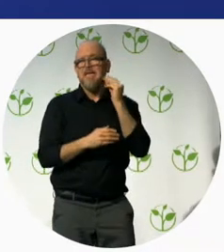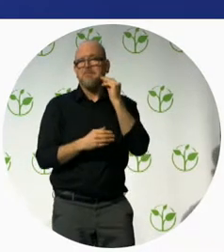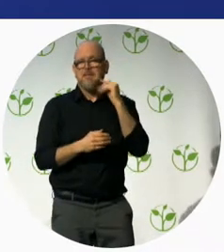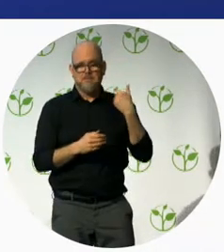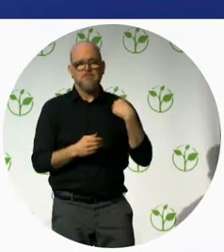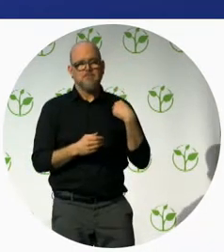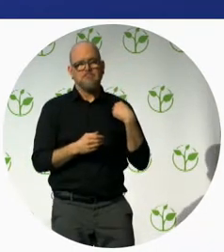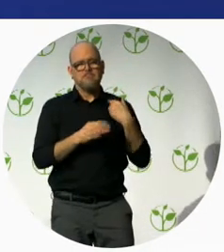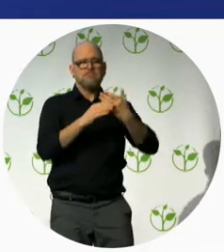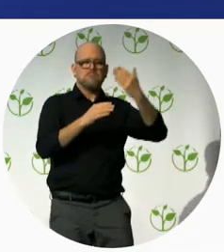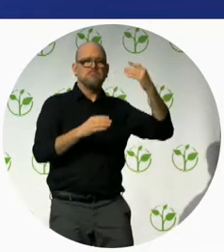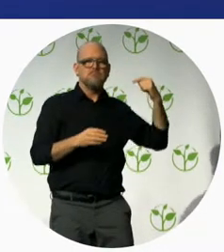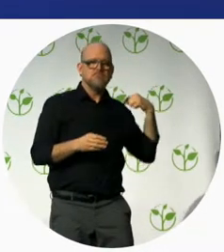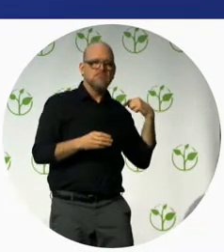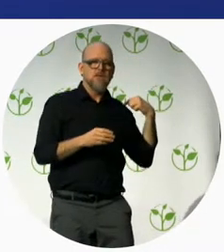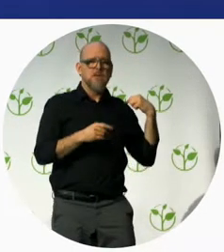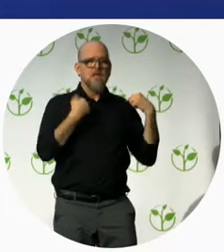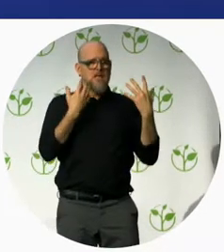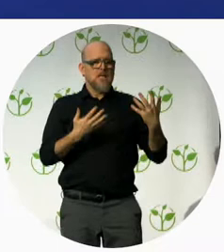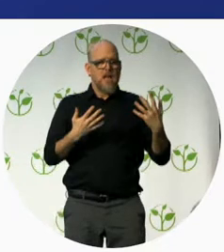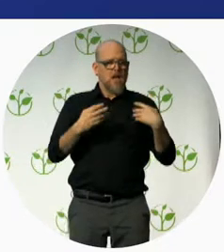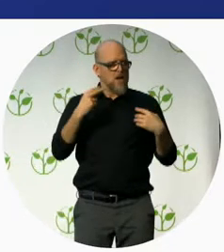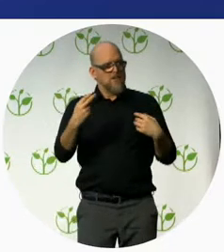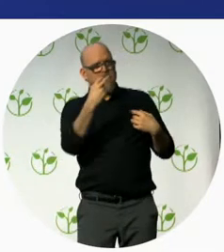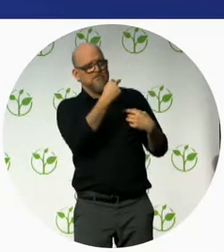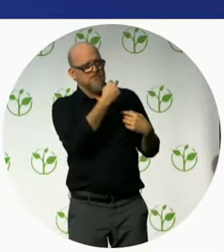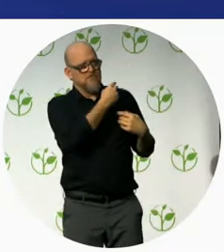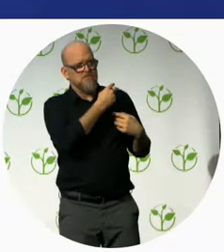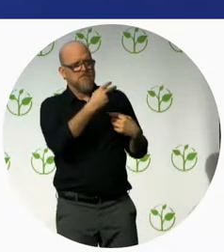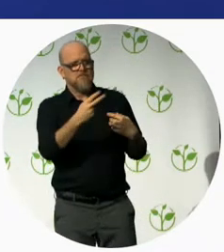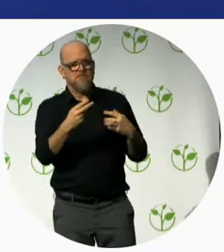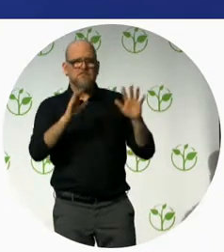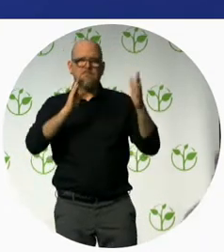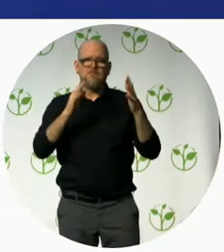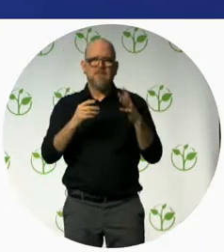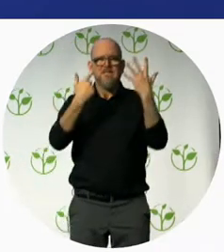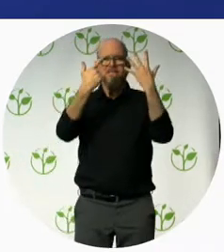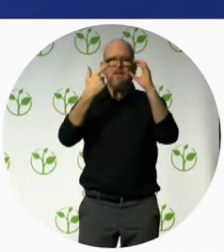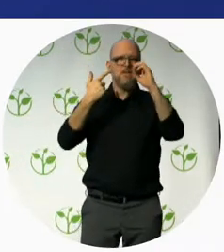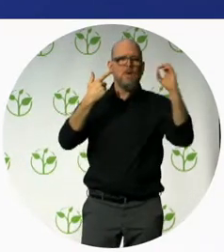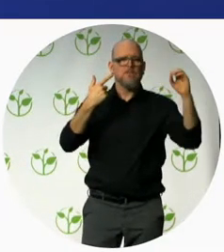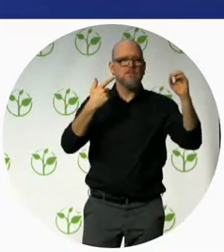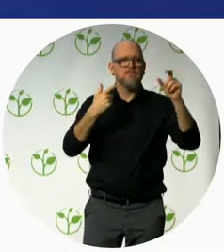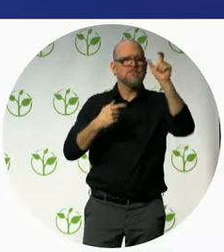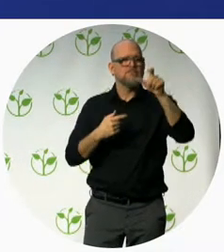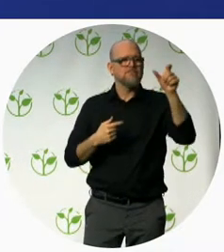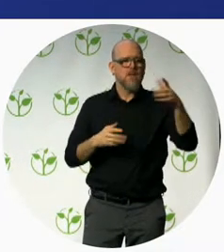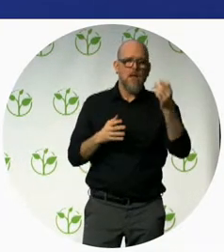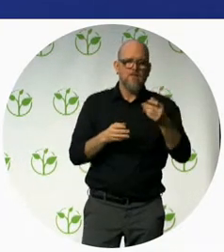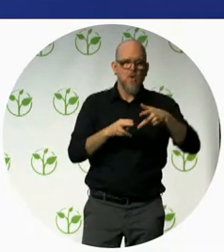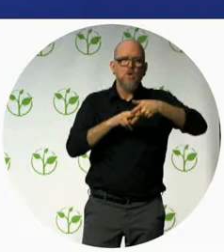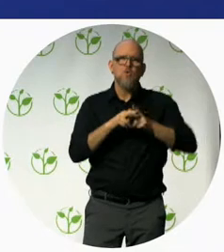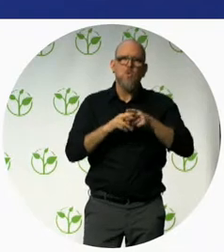we have already about 7,000 tools kids distributed